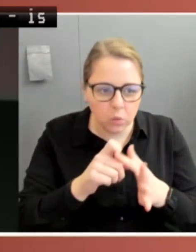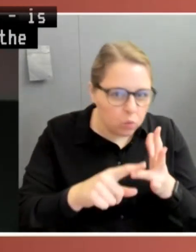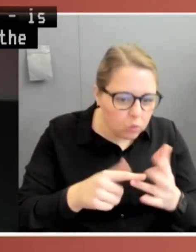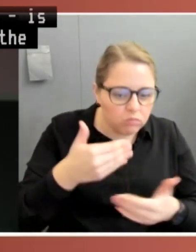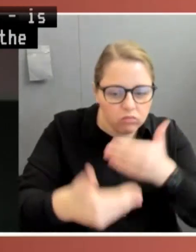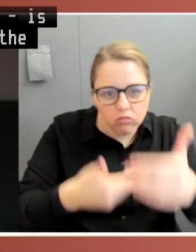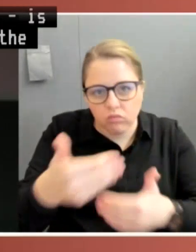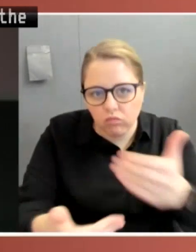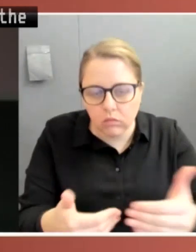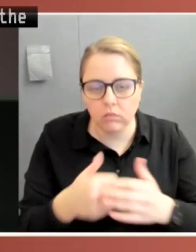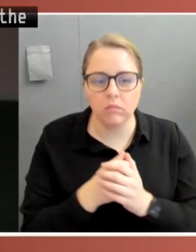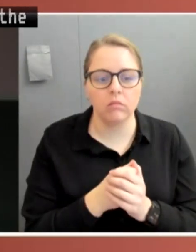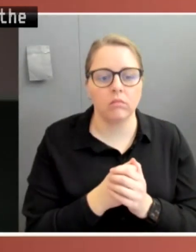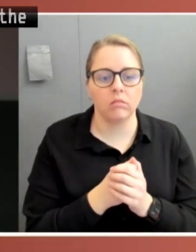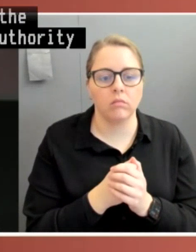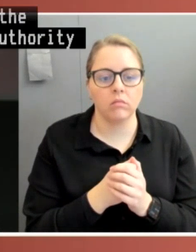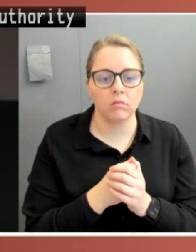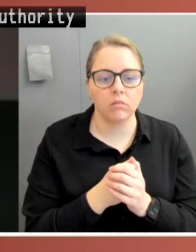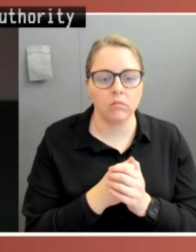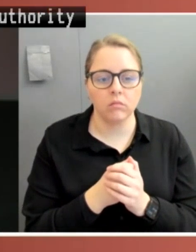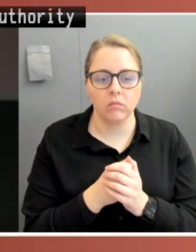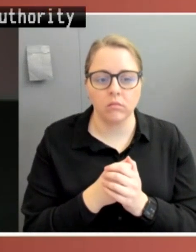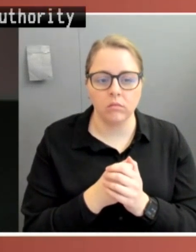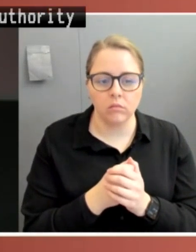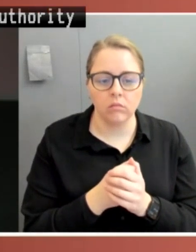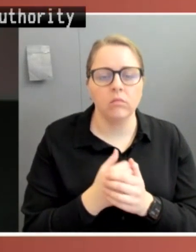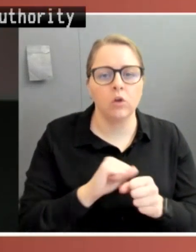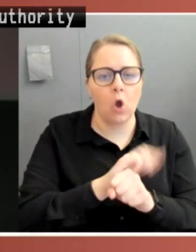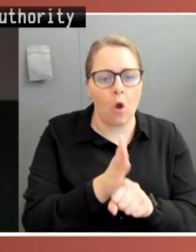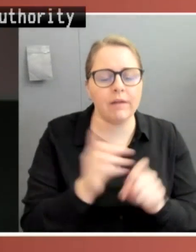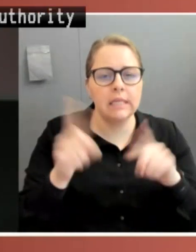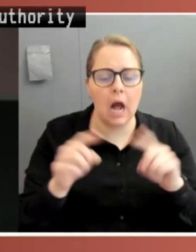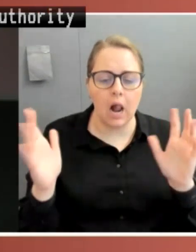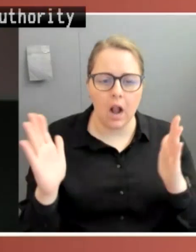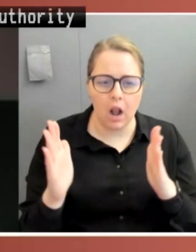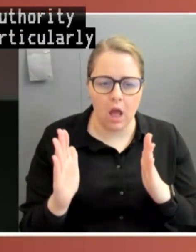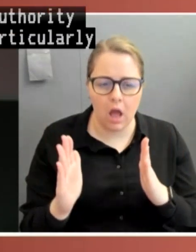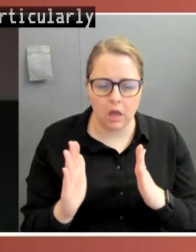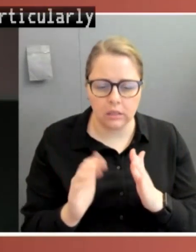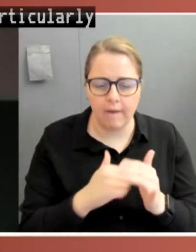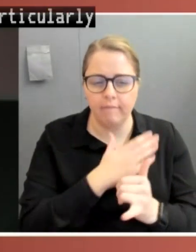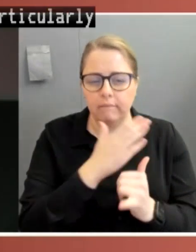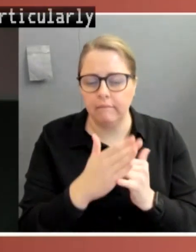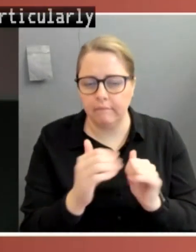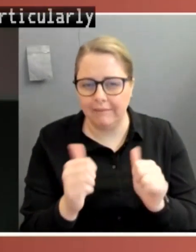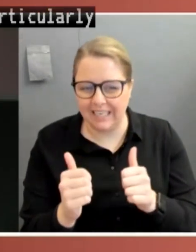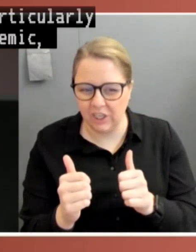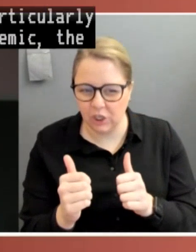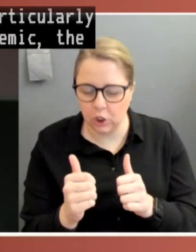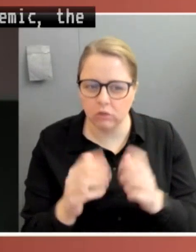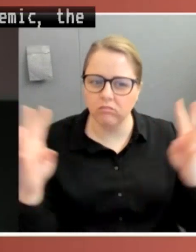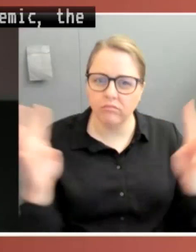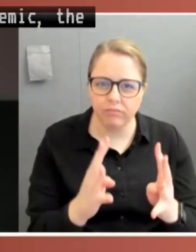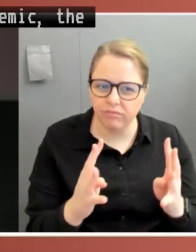And in fact, particularly during the end of the pandemic, the fact that there are often sittings that were missing at the state and territory level was something that played